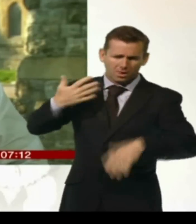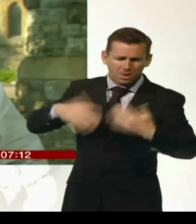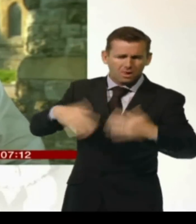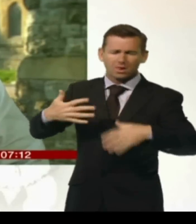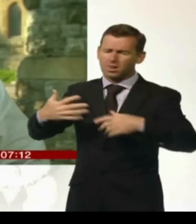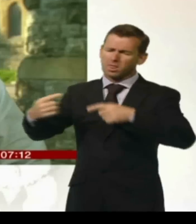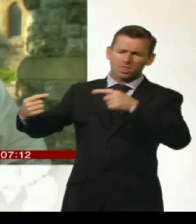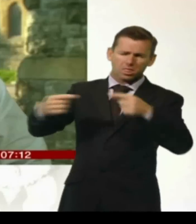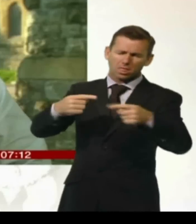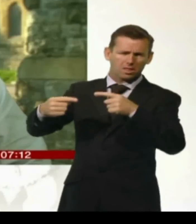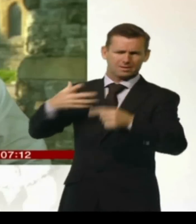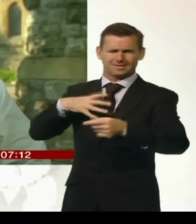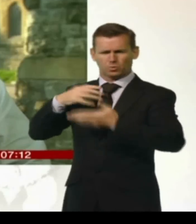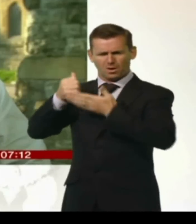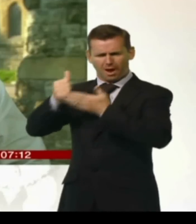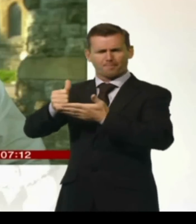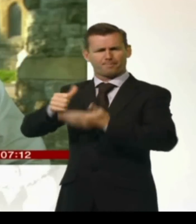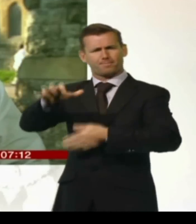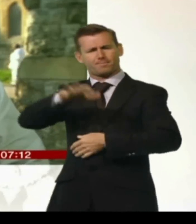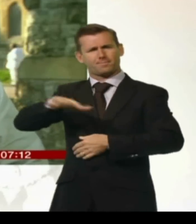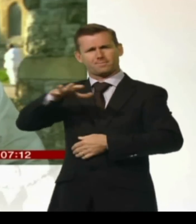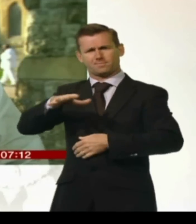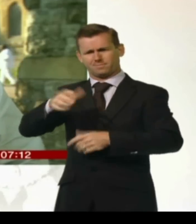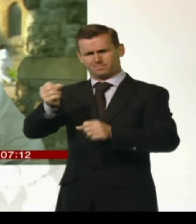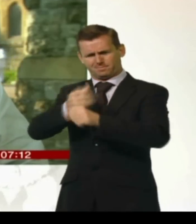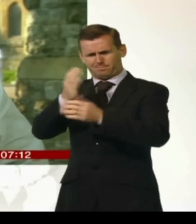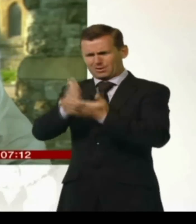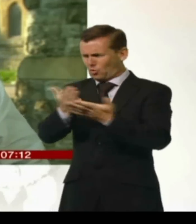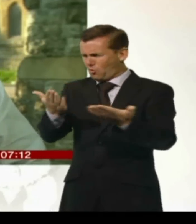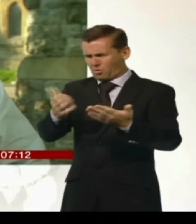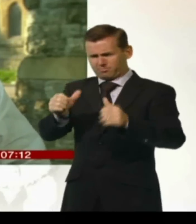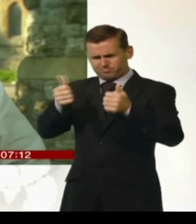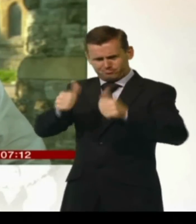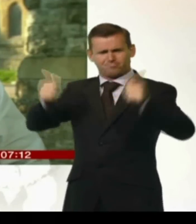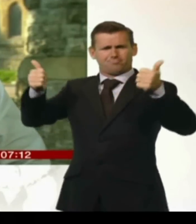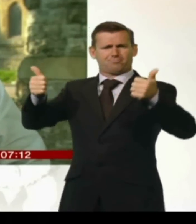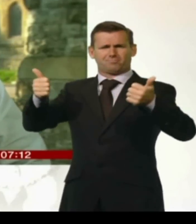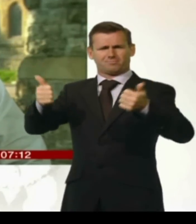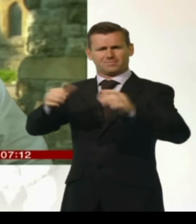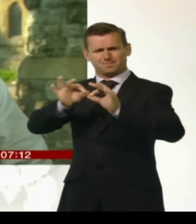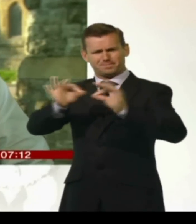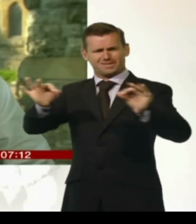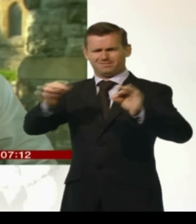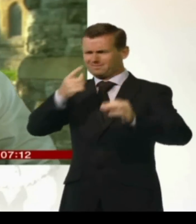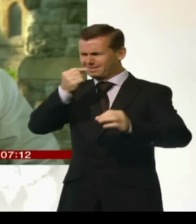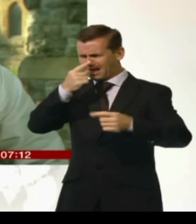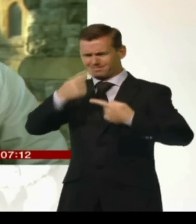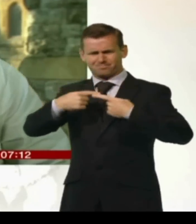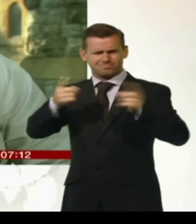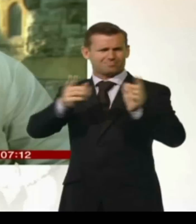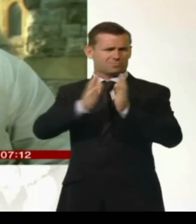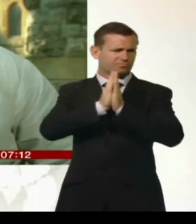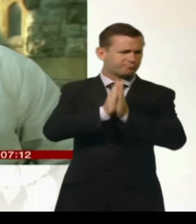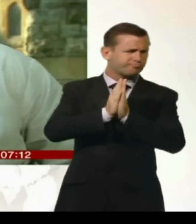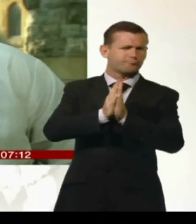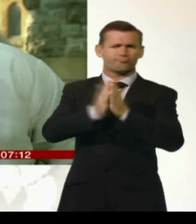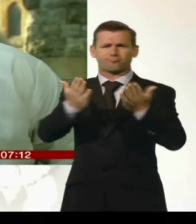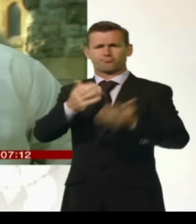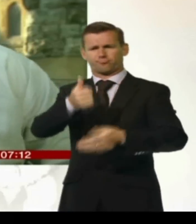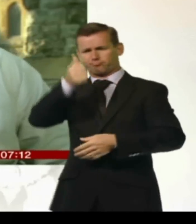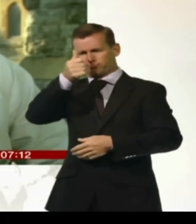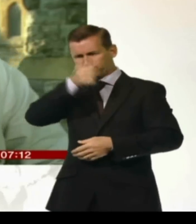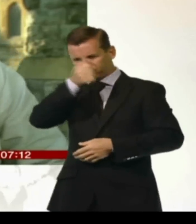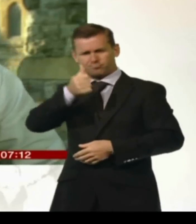not live in fear, but to be in a country that they are free to express themselves without fear of violent